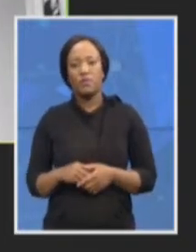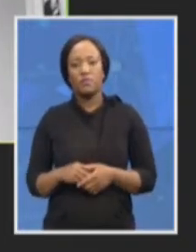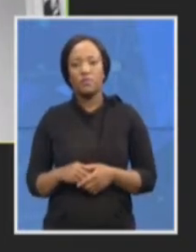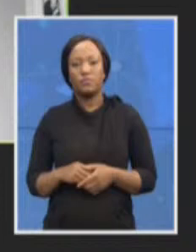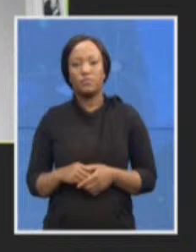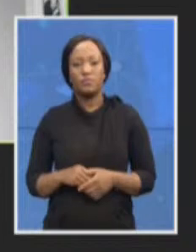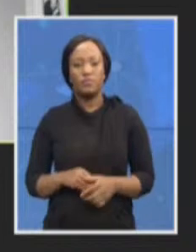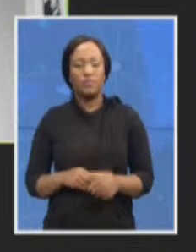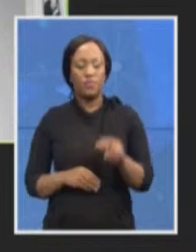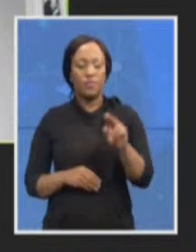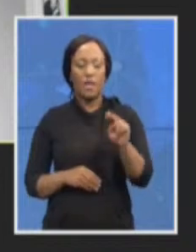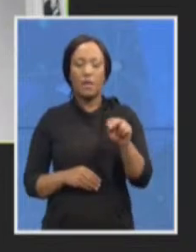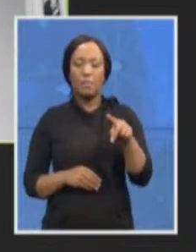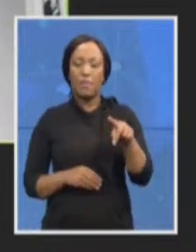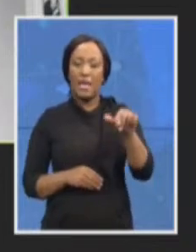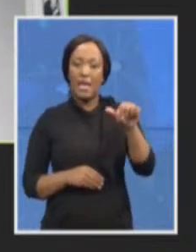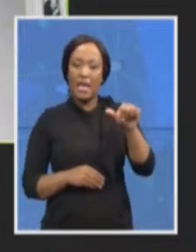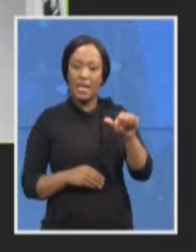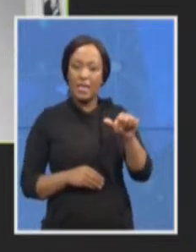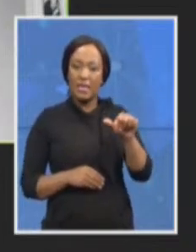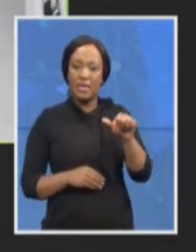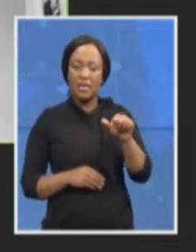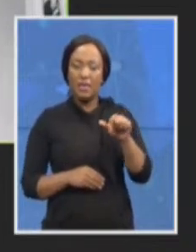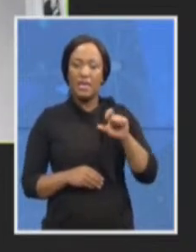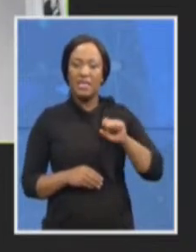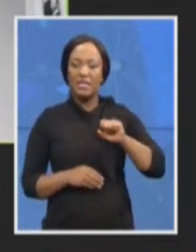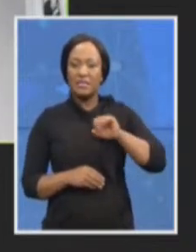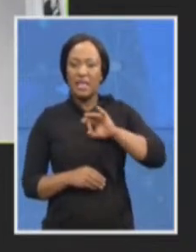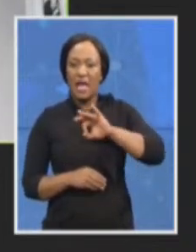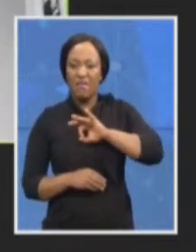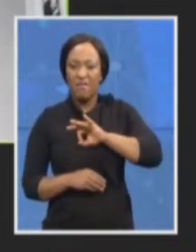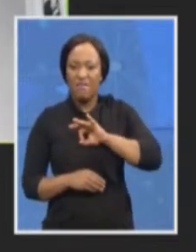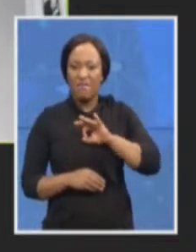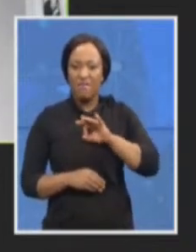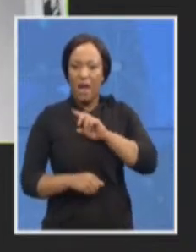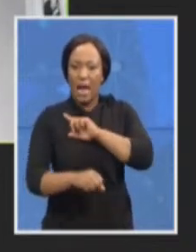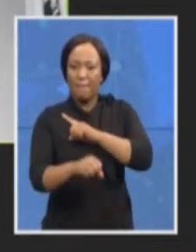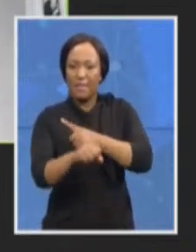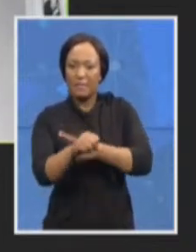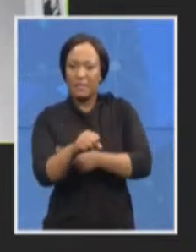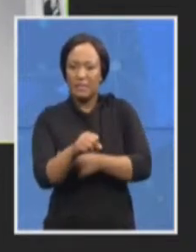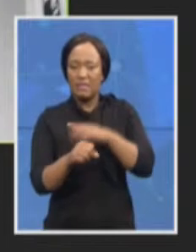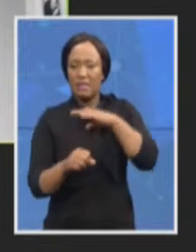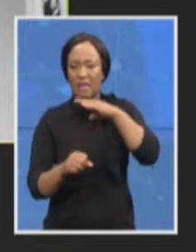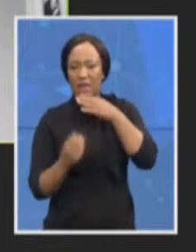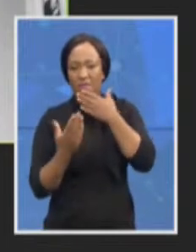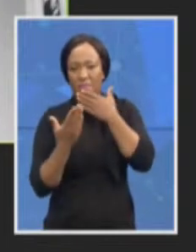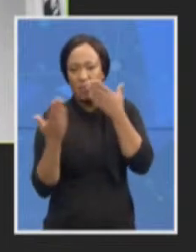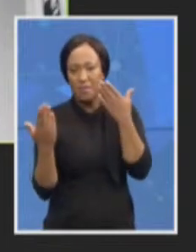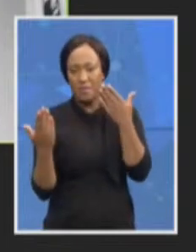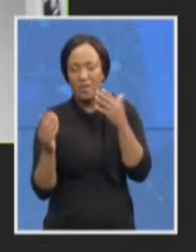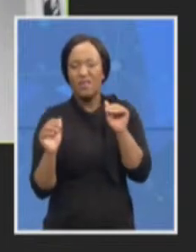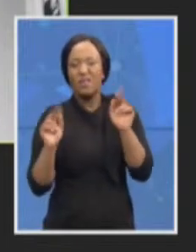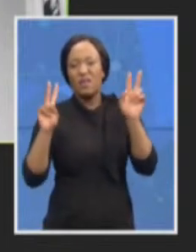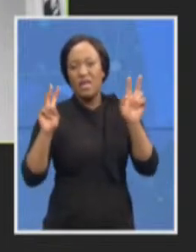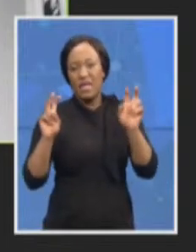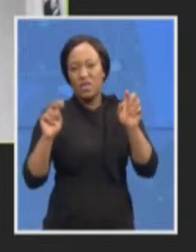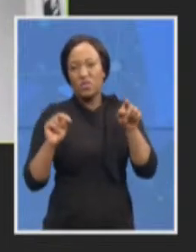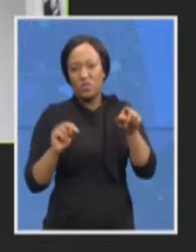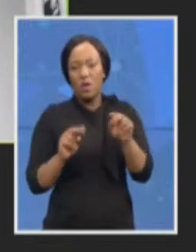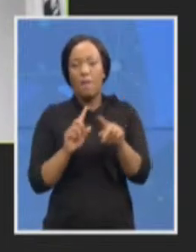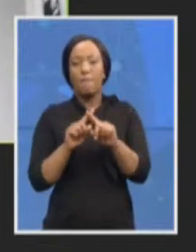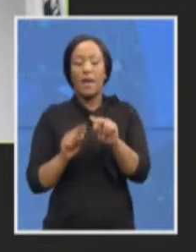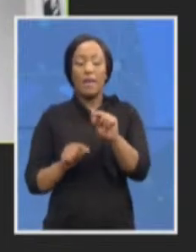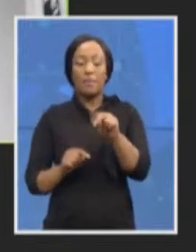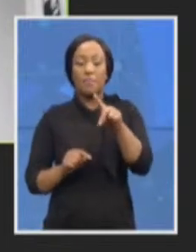issue, I want to clarify that the NPA has the capacity to prosecute certain